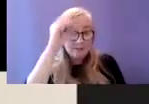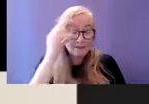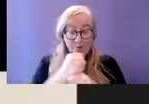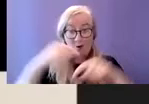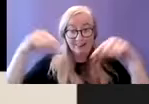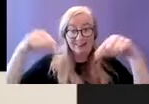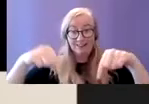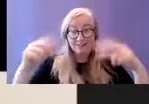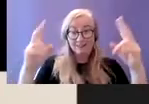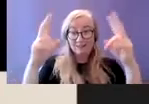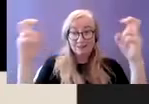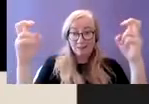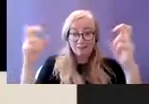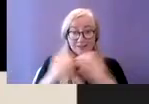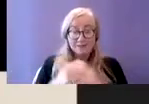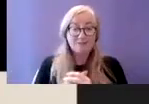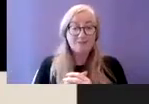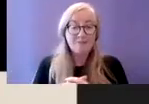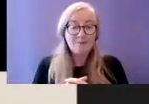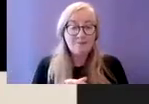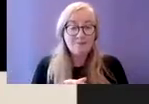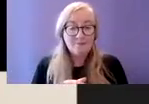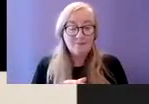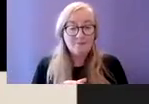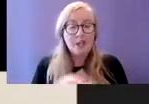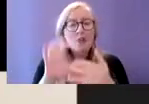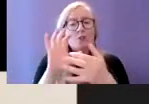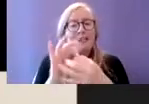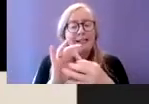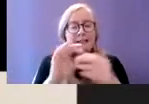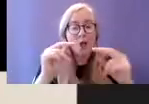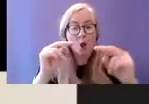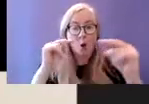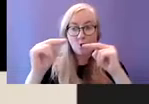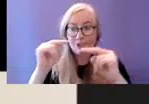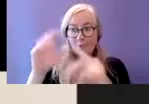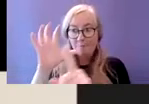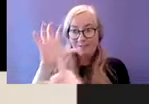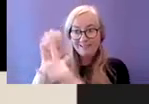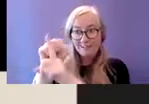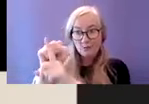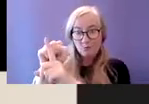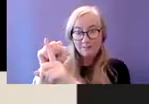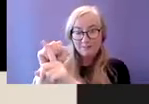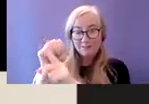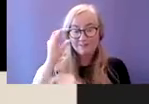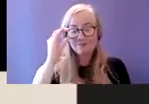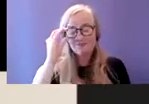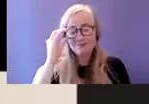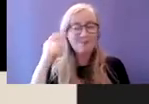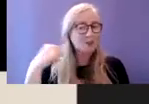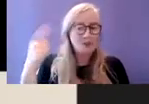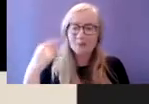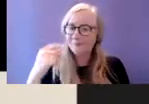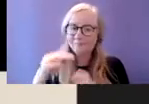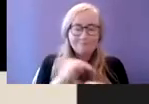autism diagnosis this report is based on autism and homelessness it